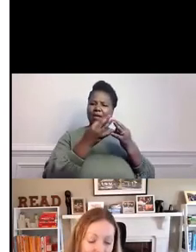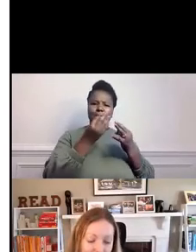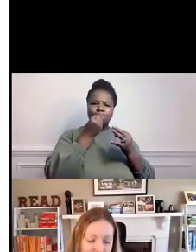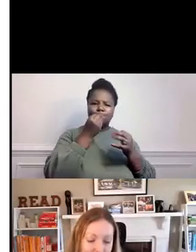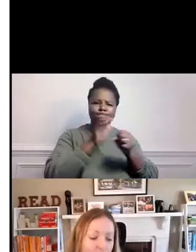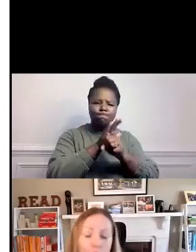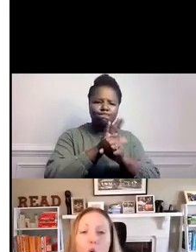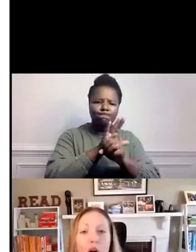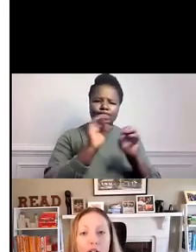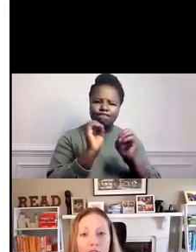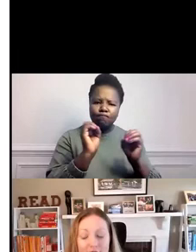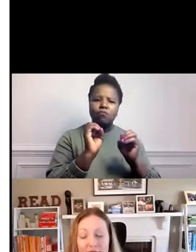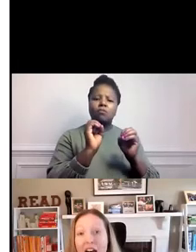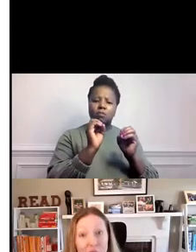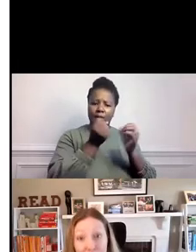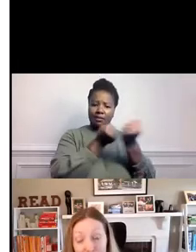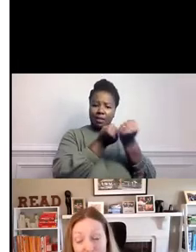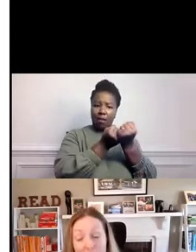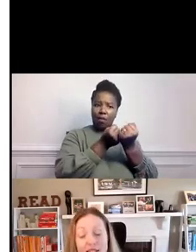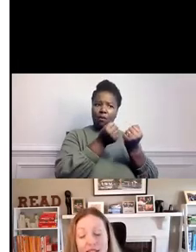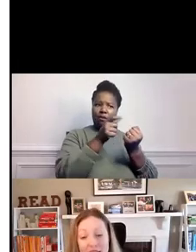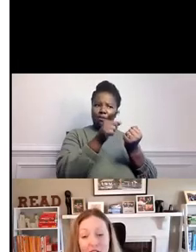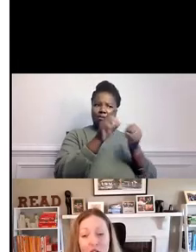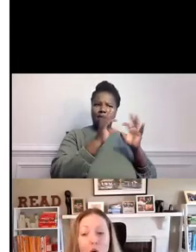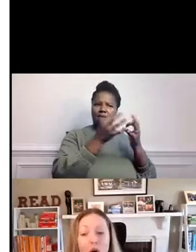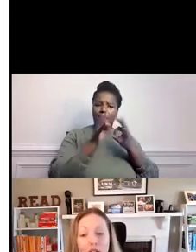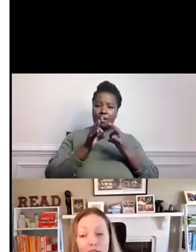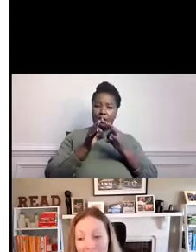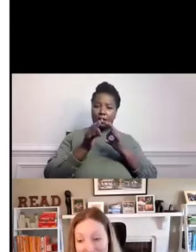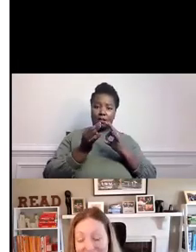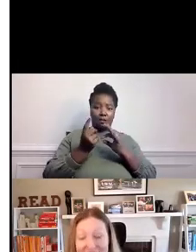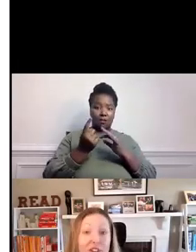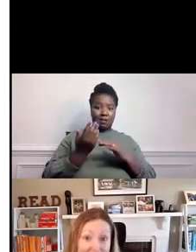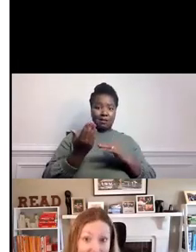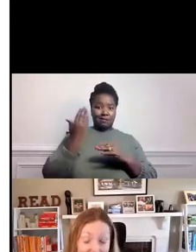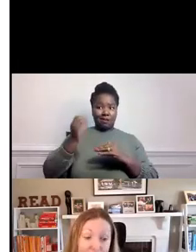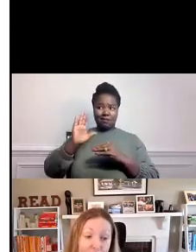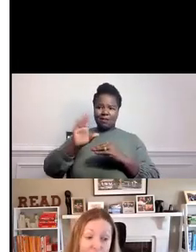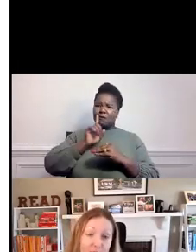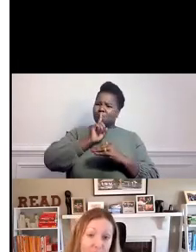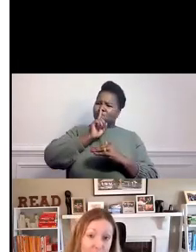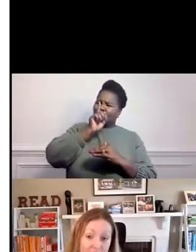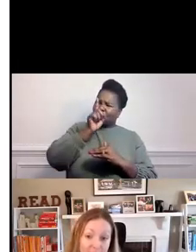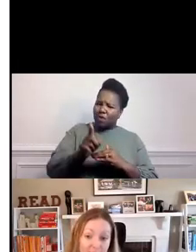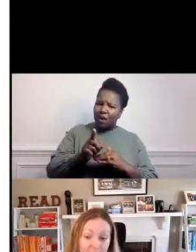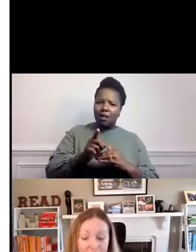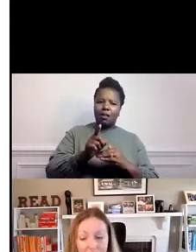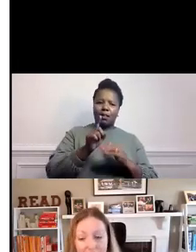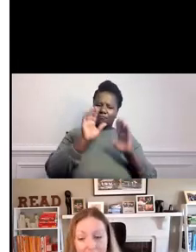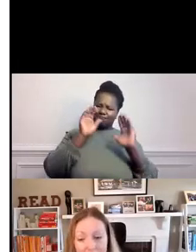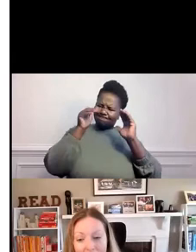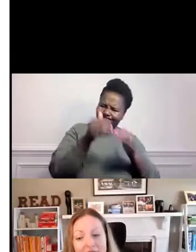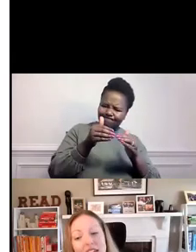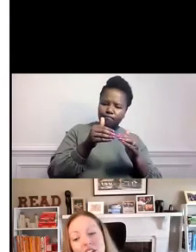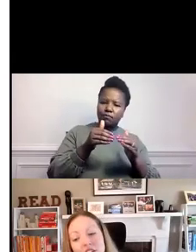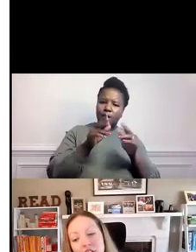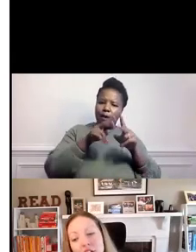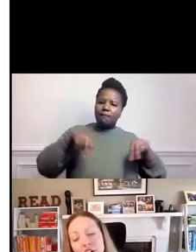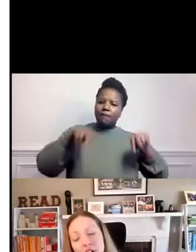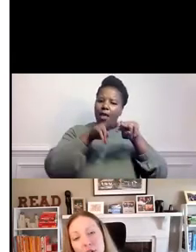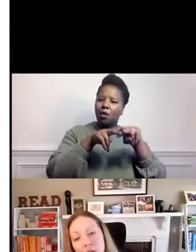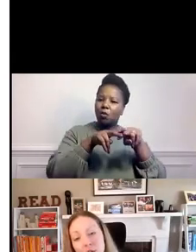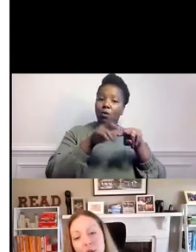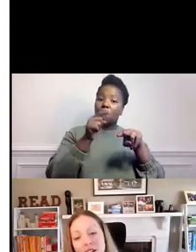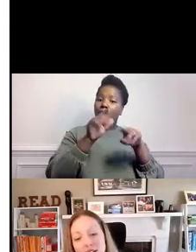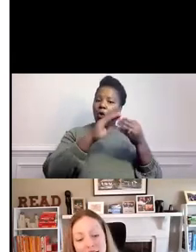their core value. That wasn't their core skill set for the community. And then